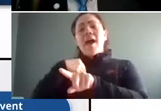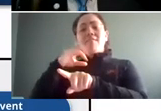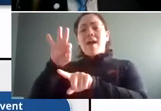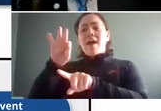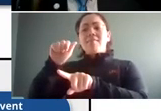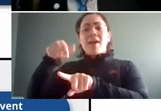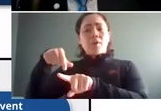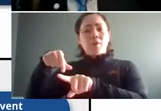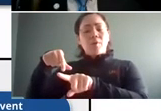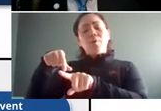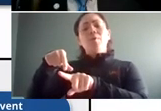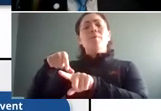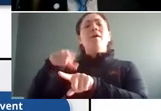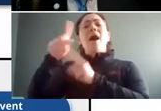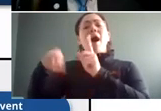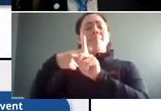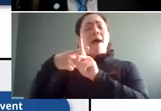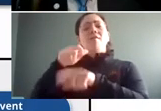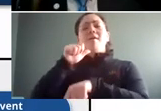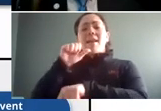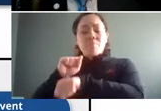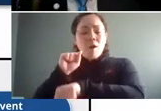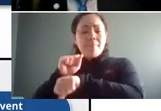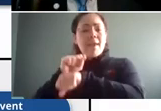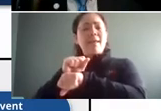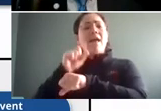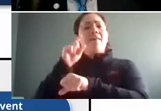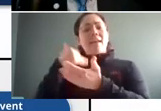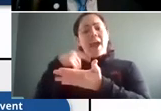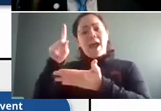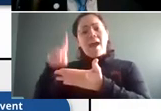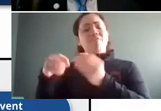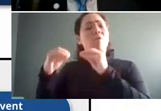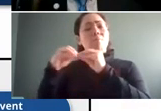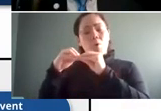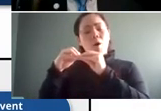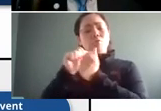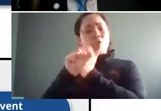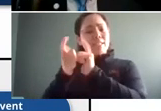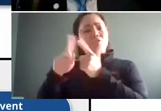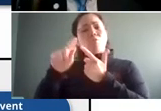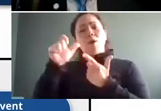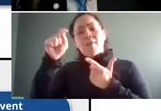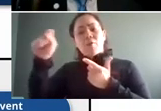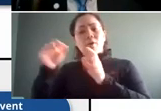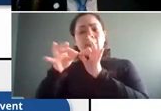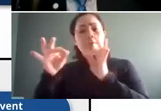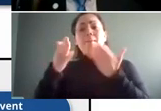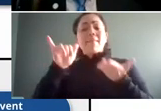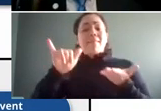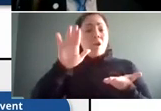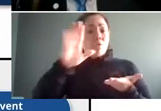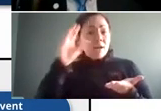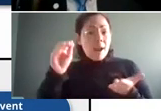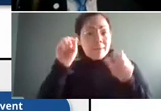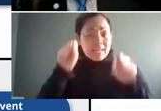um unemployment translated into a couple of other more prominent languages but that may be something that your company may be able to